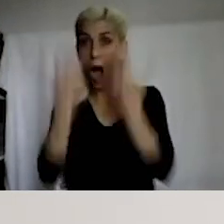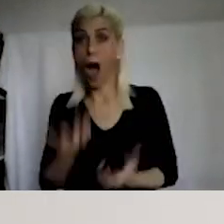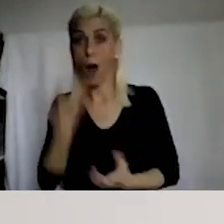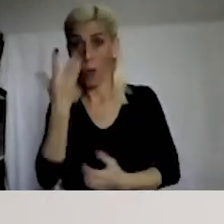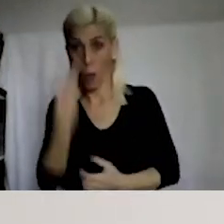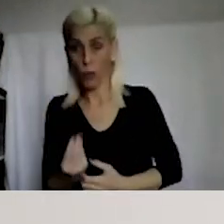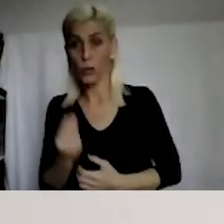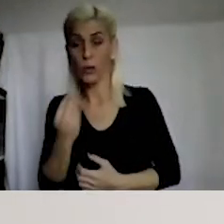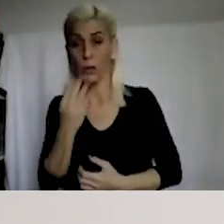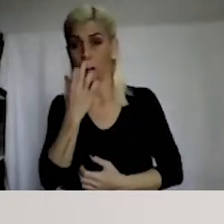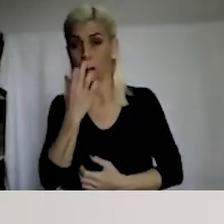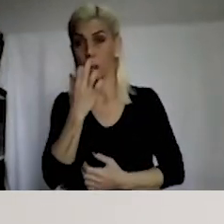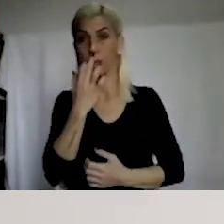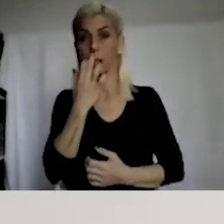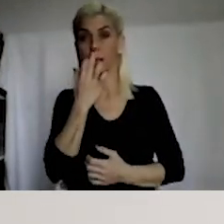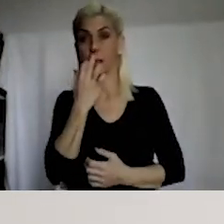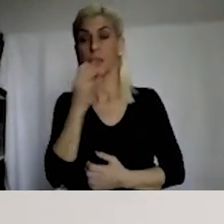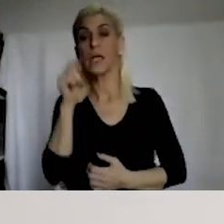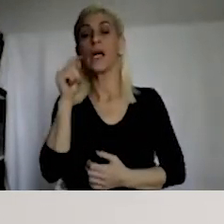not.